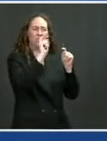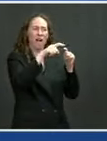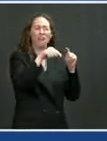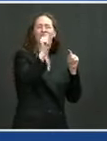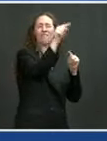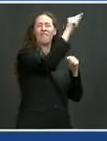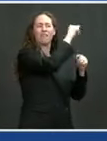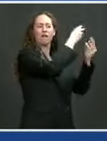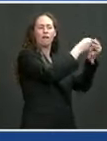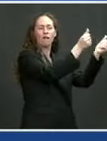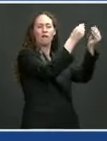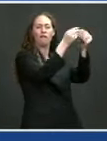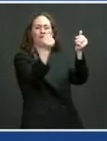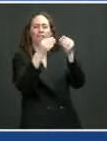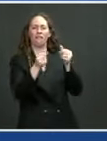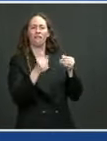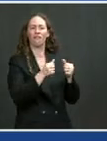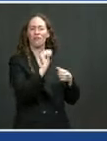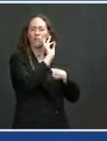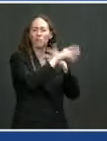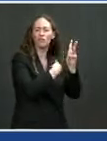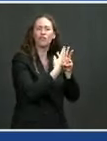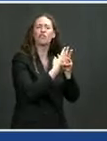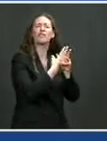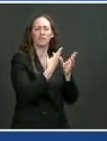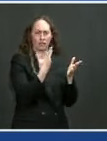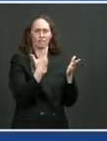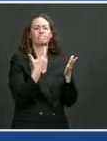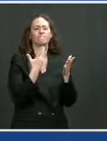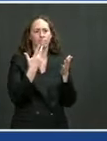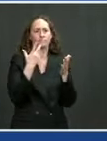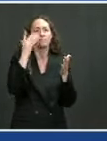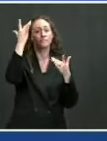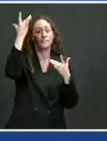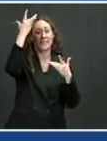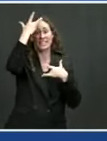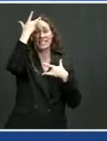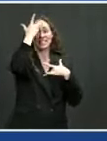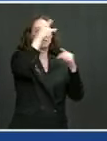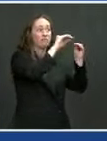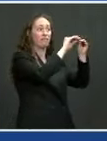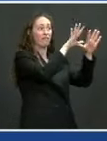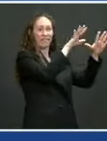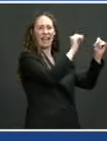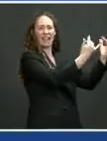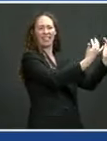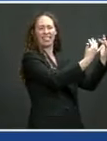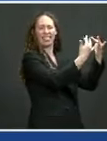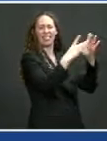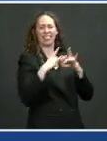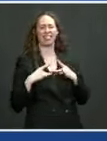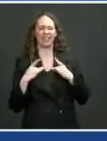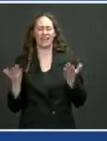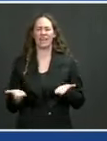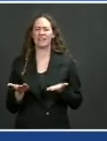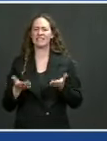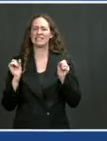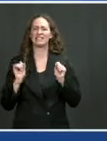Rampant disease and death in other countries can destabilize them, those countries, and pose a risk to us as well.